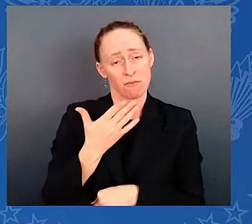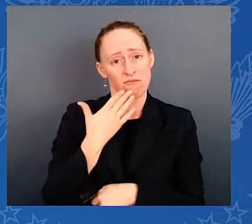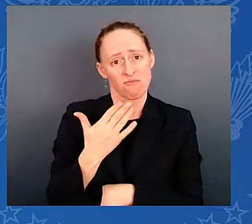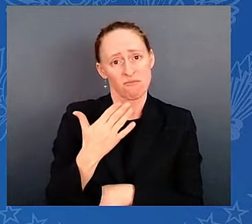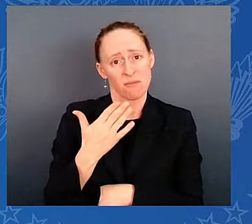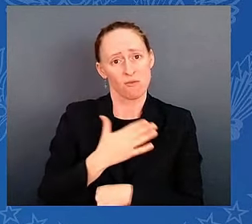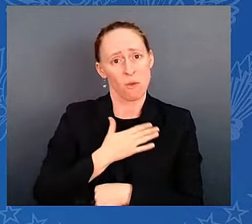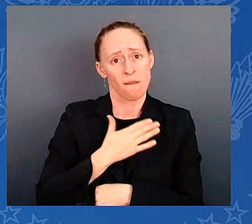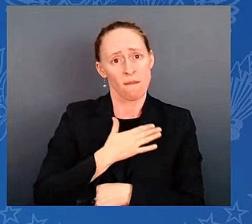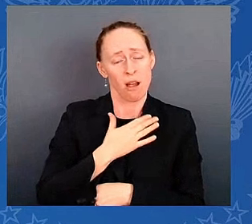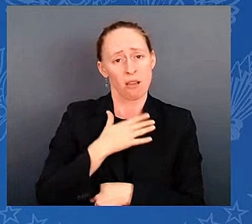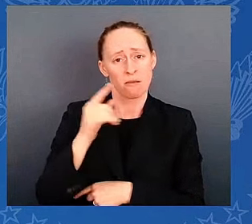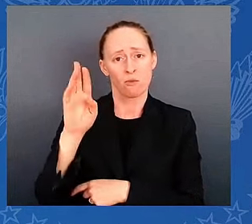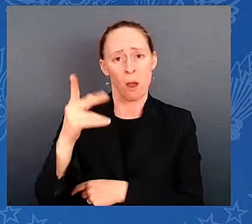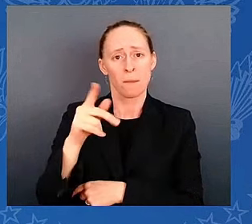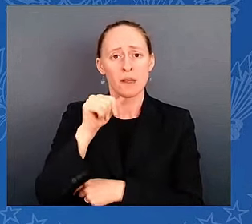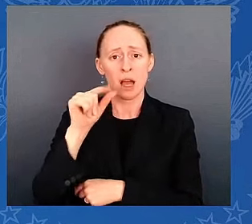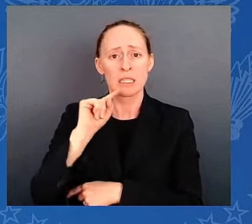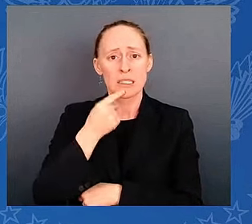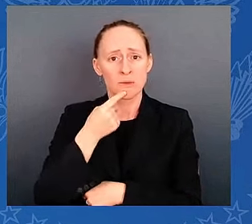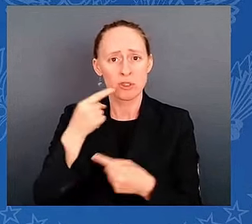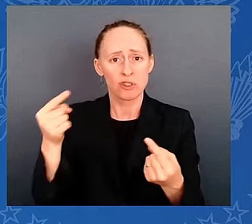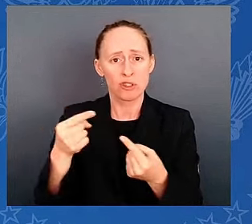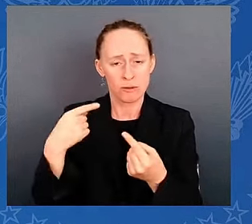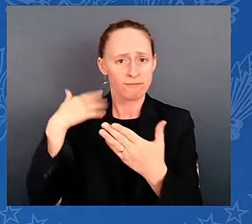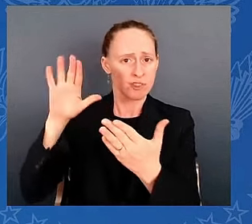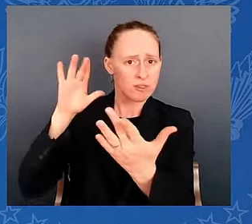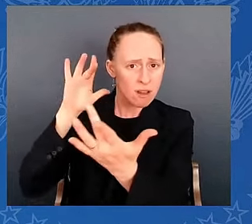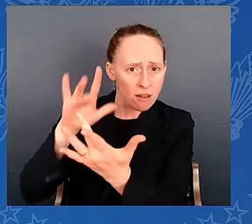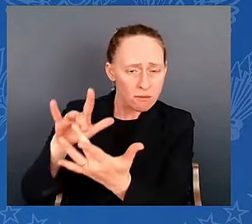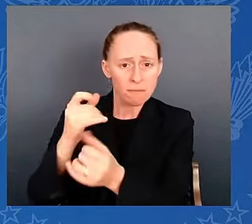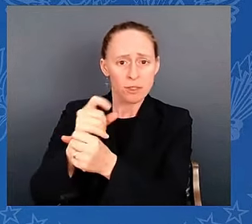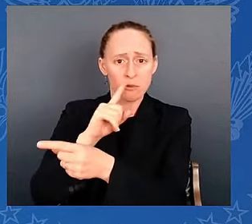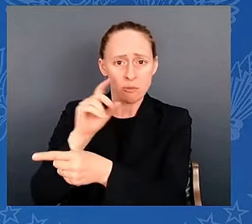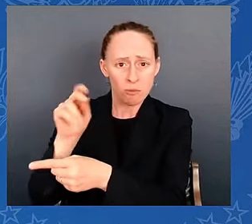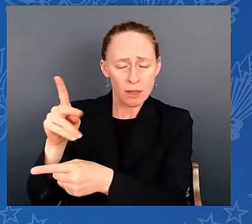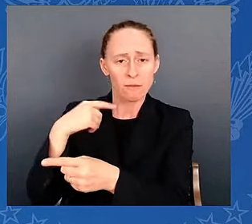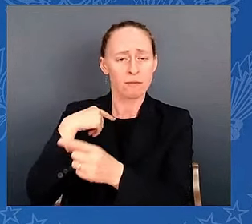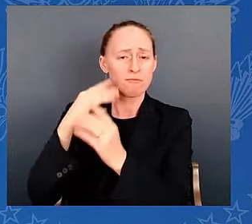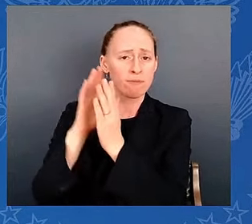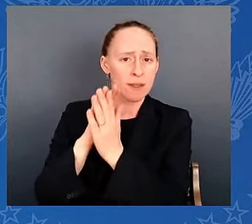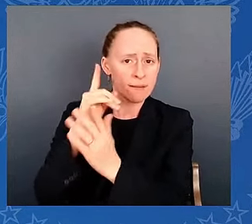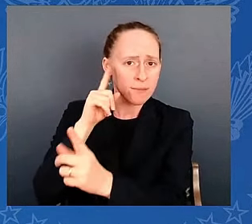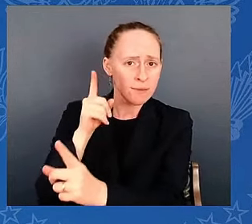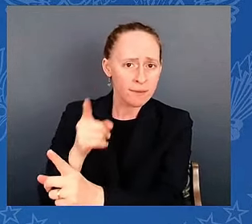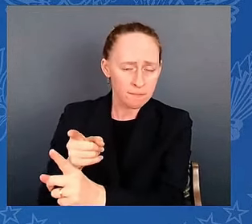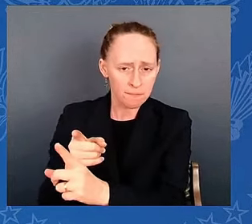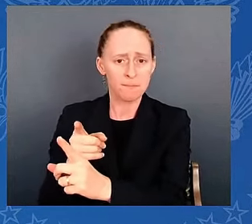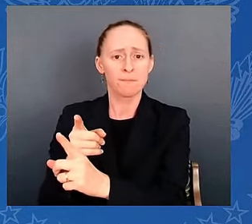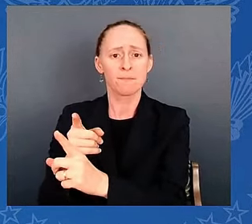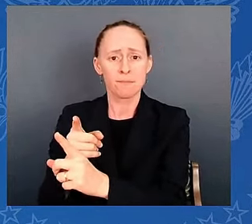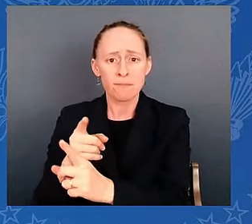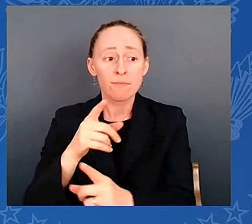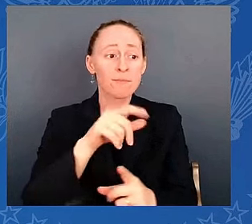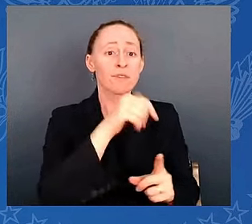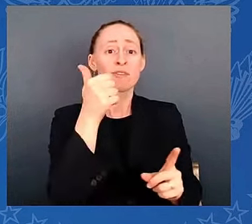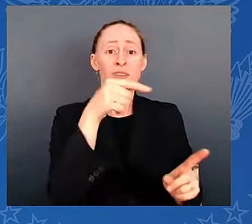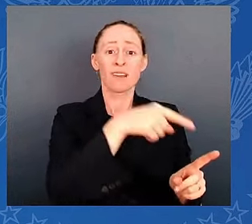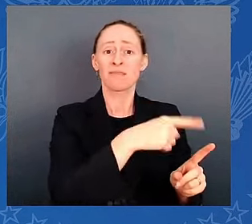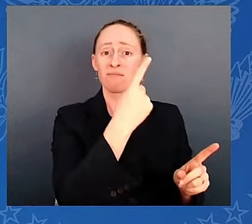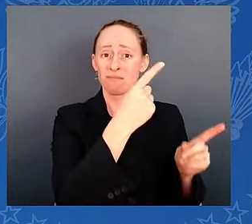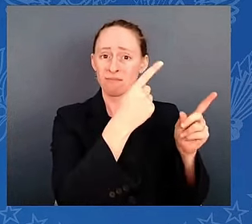him and his family in our prayers. We also extend our deepest condolences to the family of the victims who was killed. Corey was a husband,